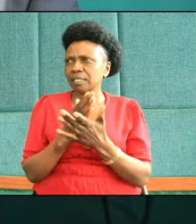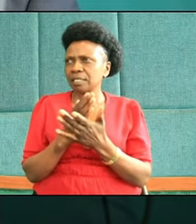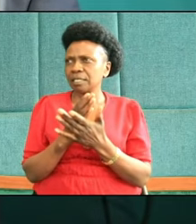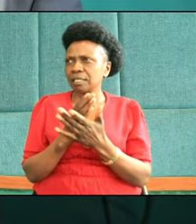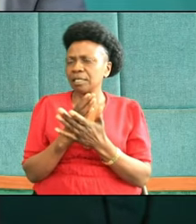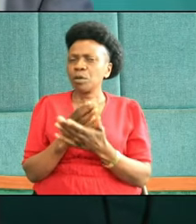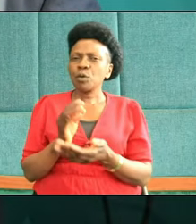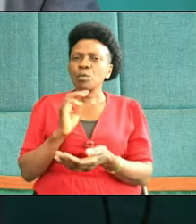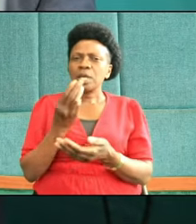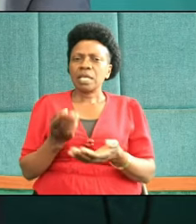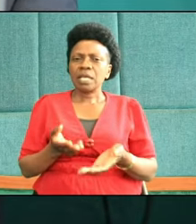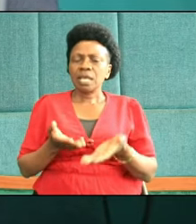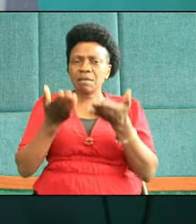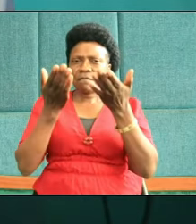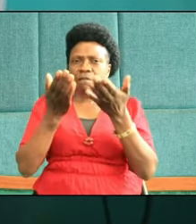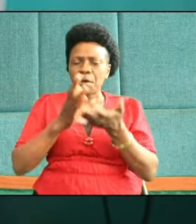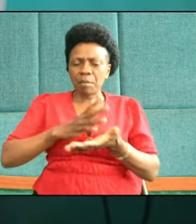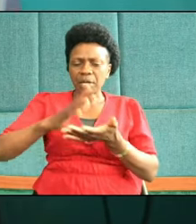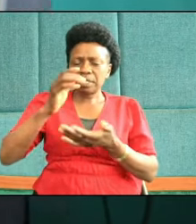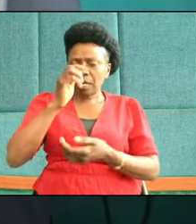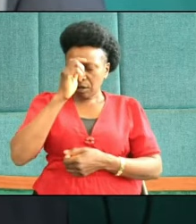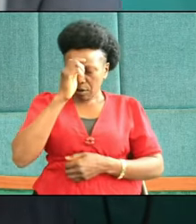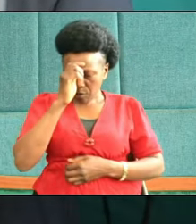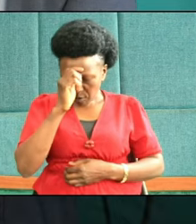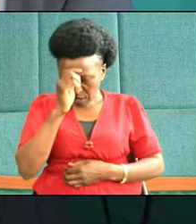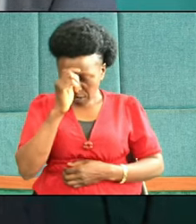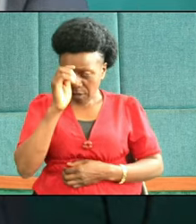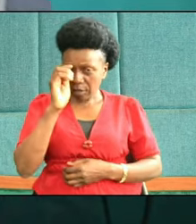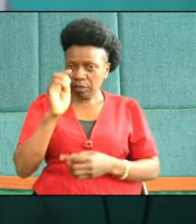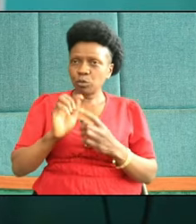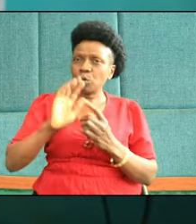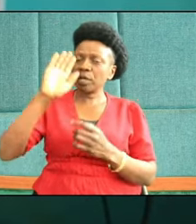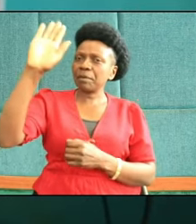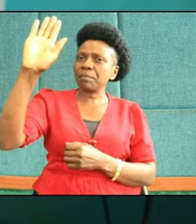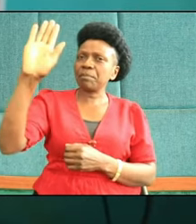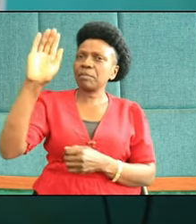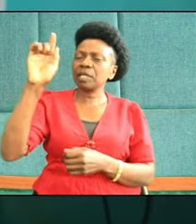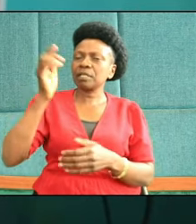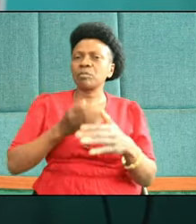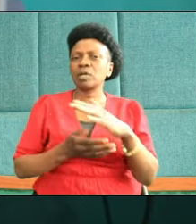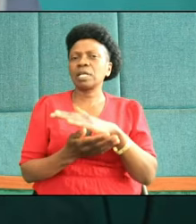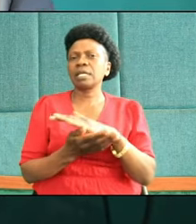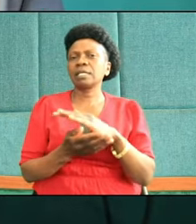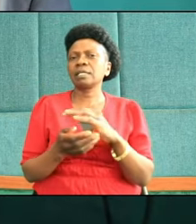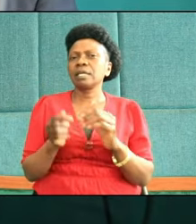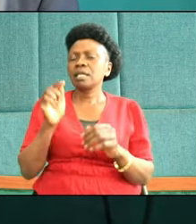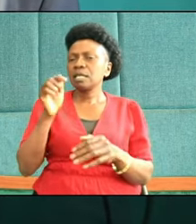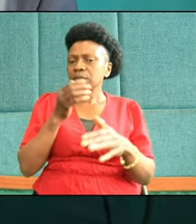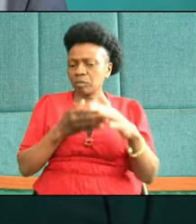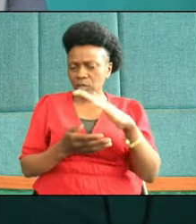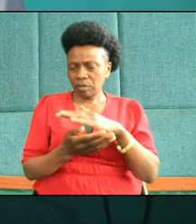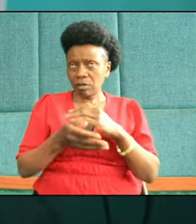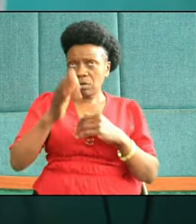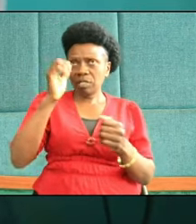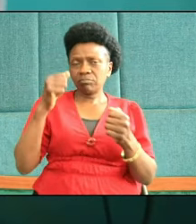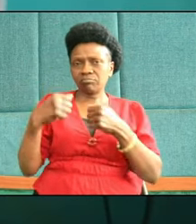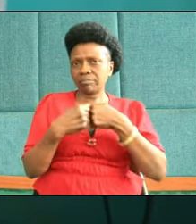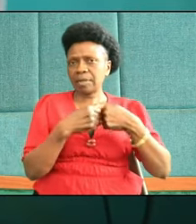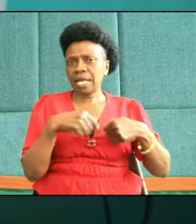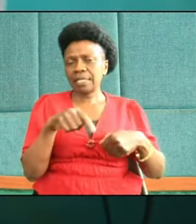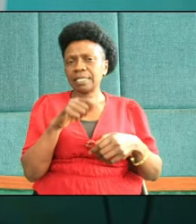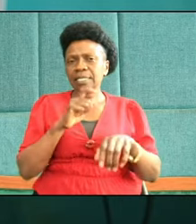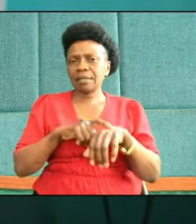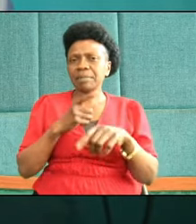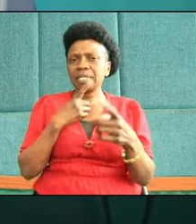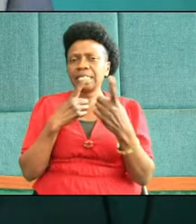be unto him forever and ever this morning. Indeed, this morning, Paul is challenging us when he is